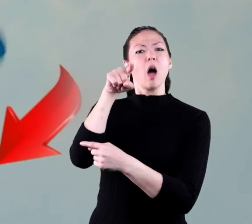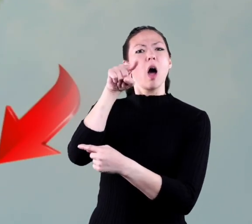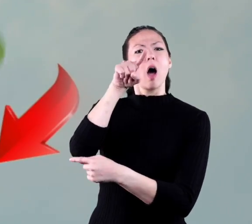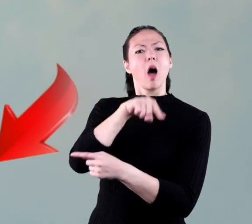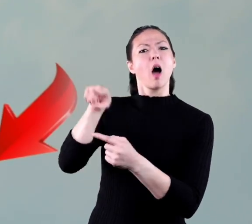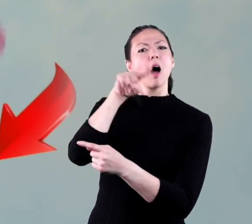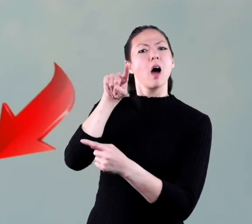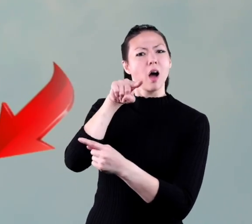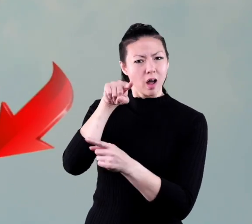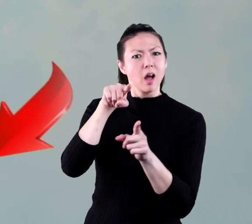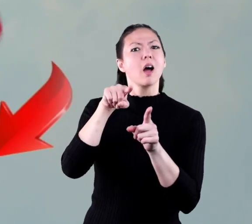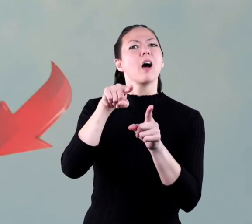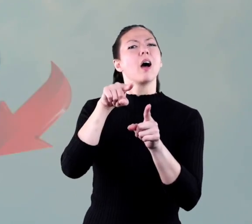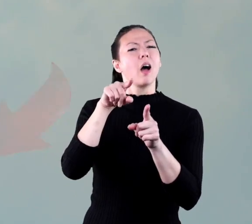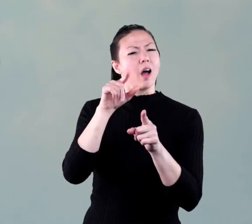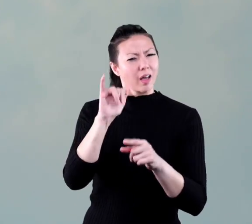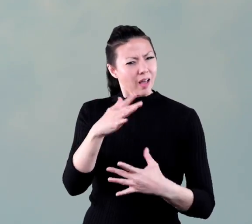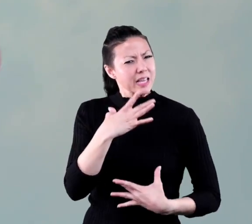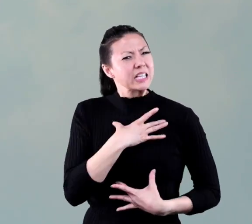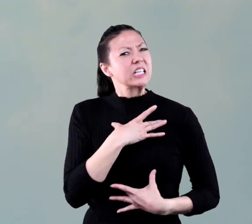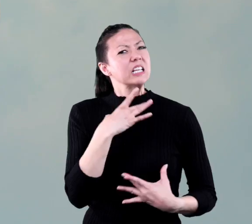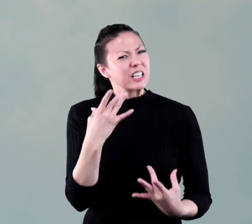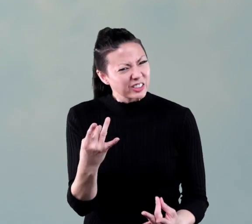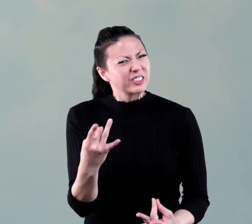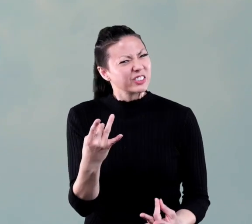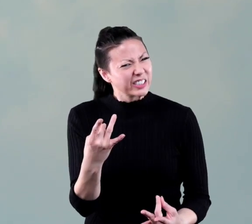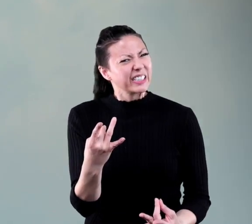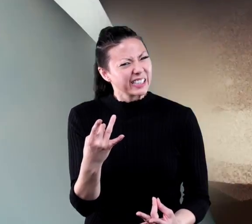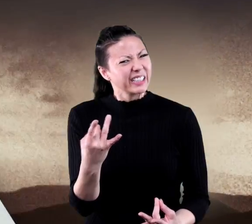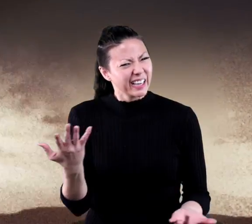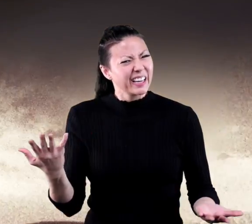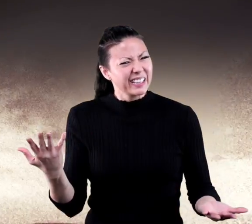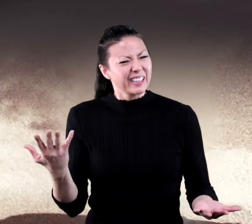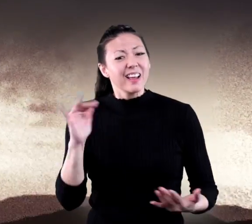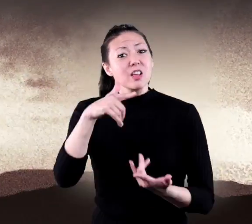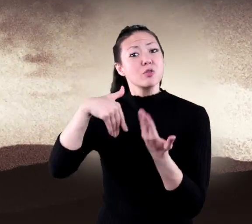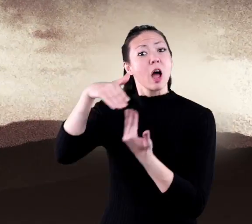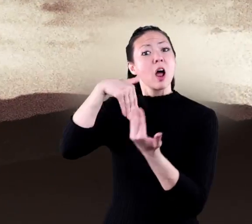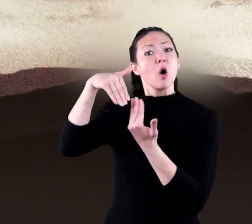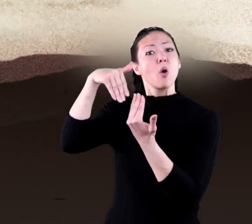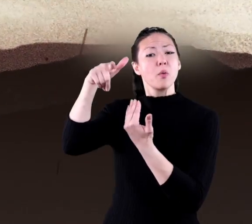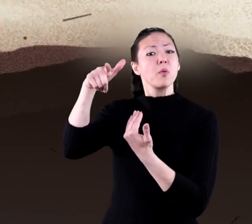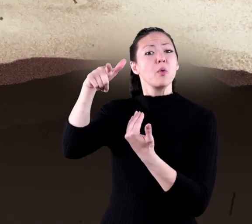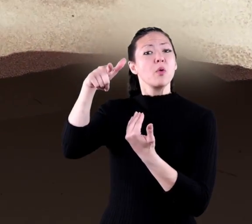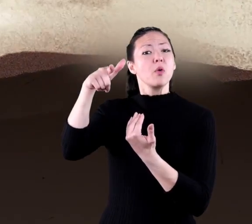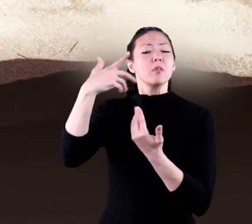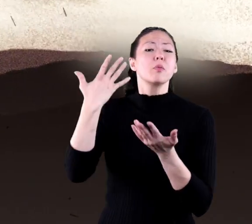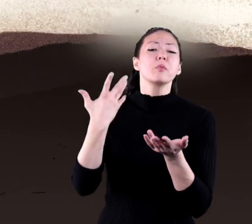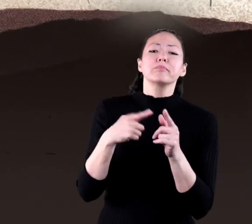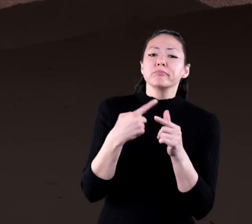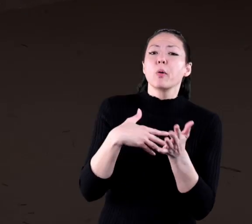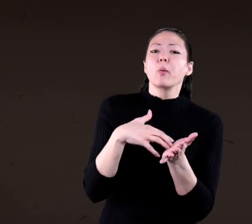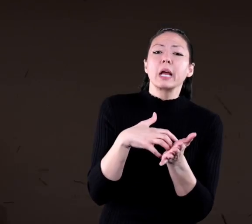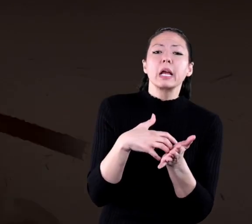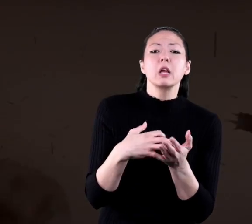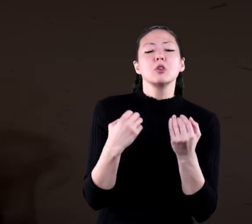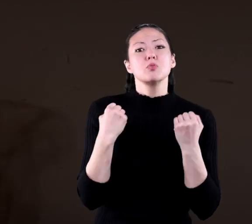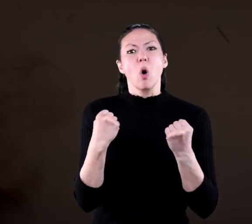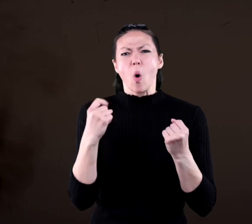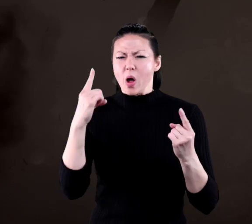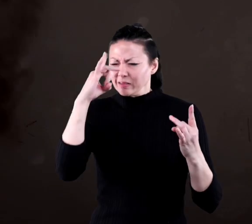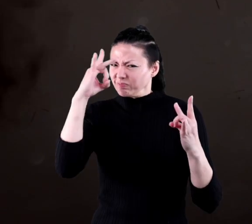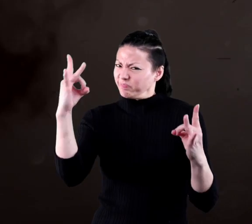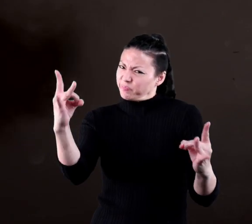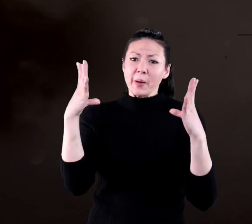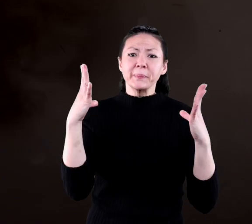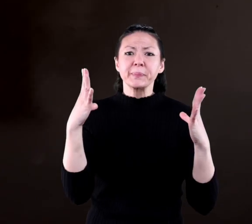clockwise. I thought you'd find that interesting. Was I right? Tornadoes are graded as weak, strong, or violent.